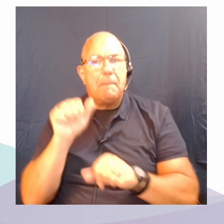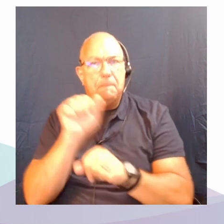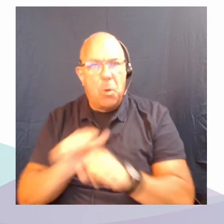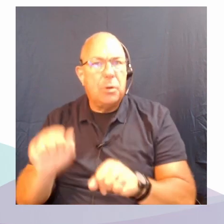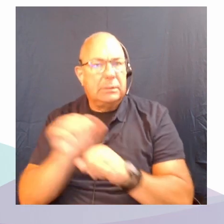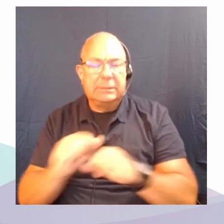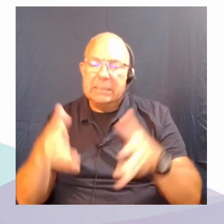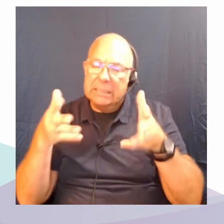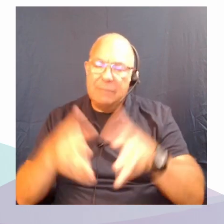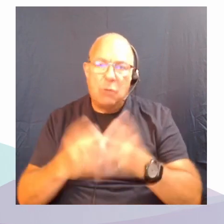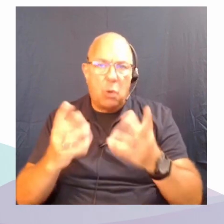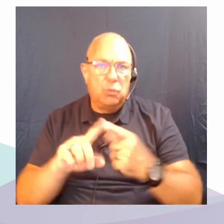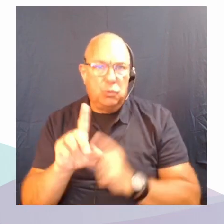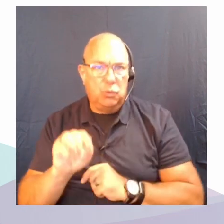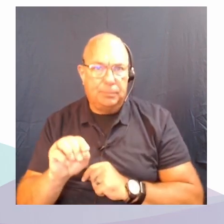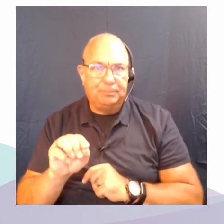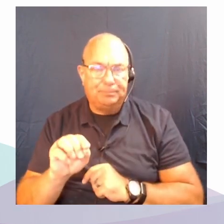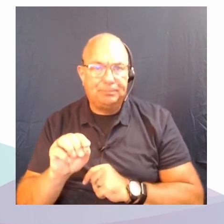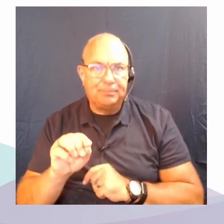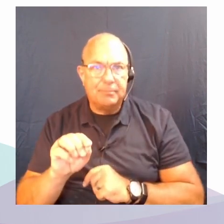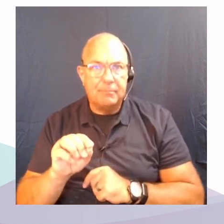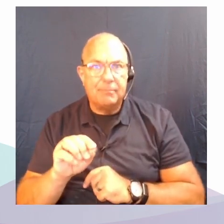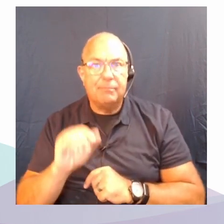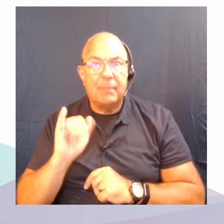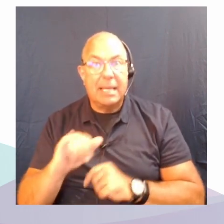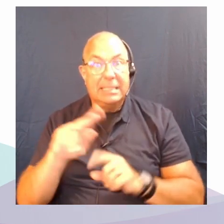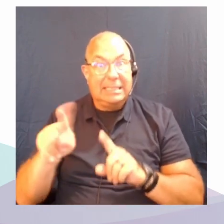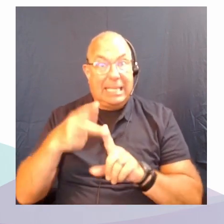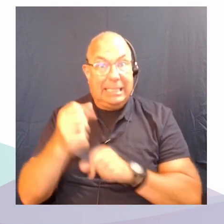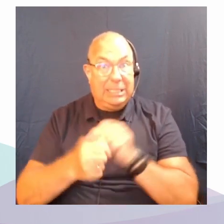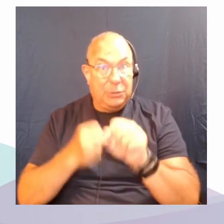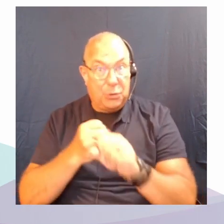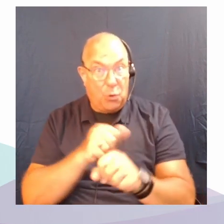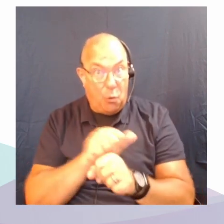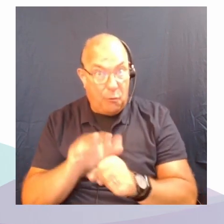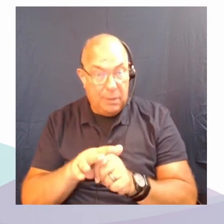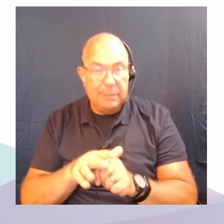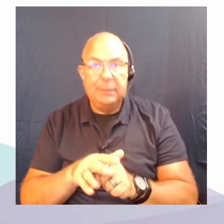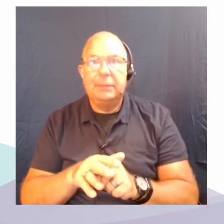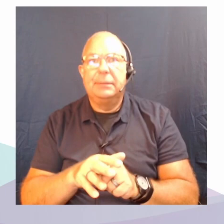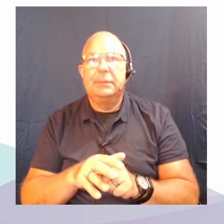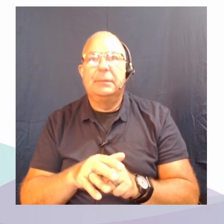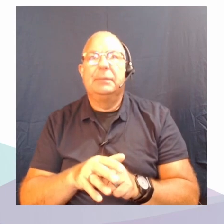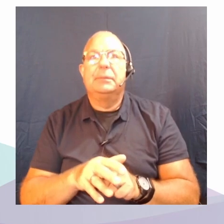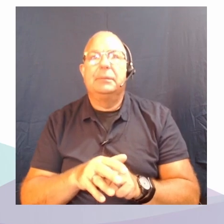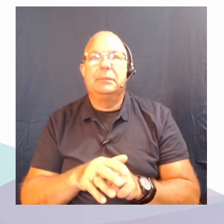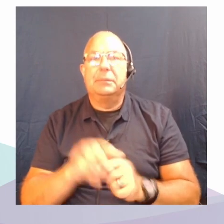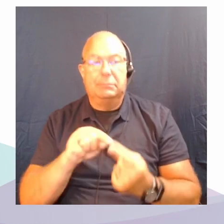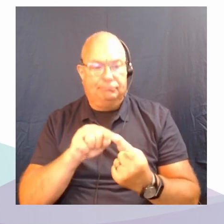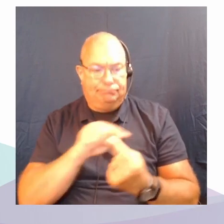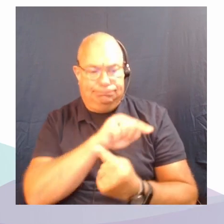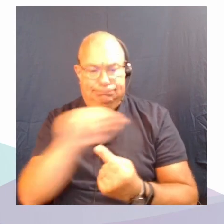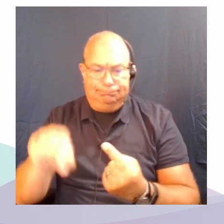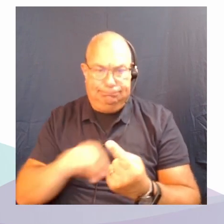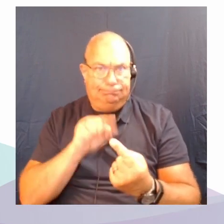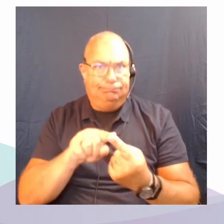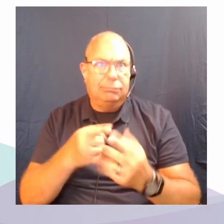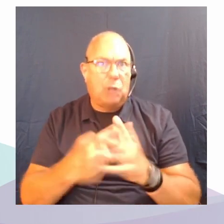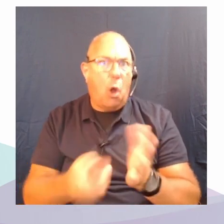Indeed, kind of into the second year of COVID, we were right back where we started from, and the amount of